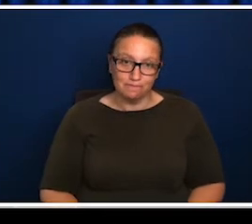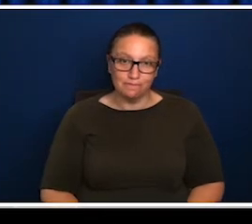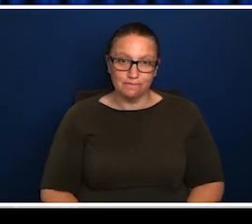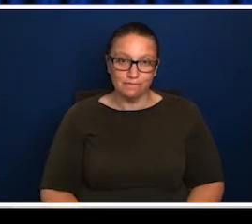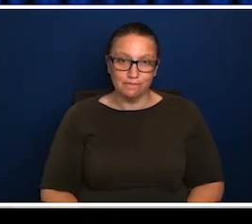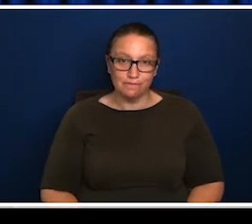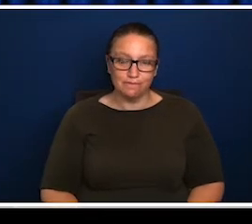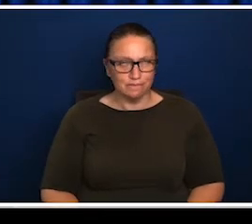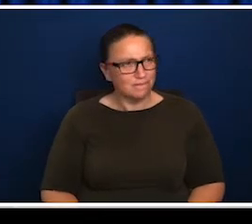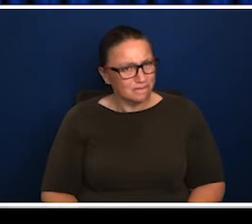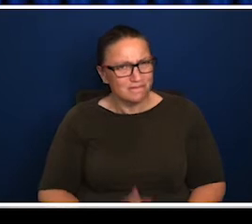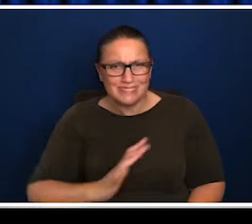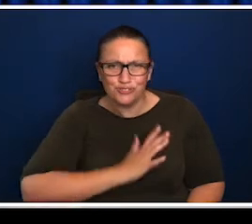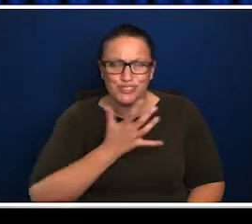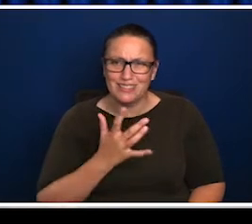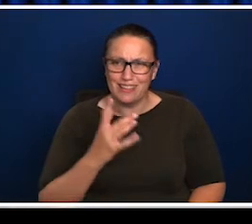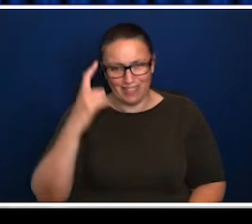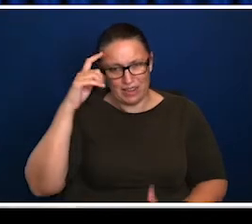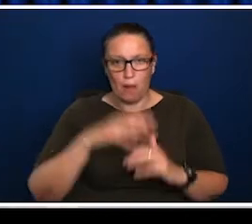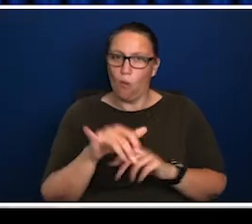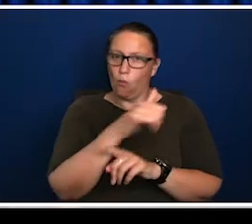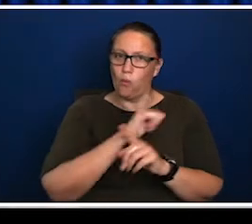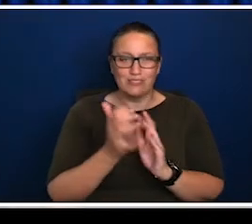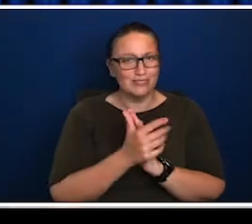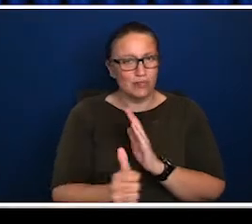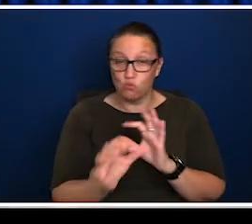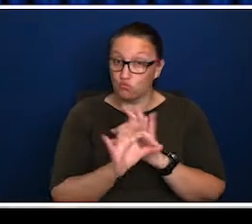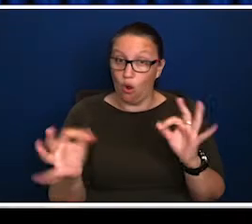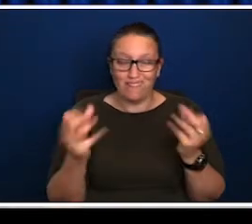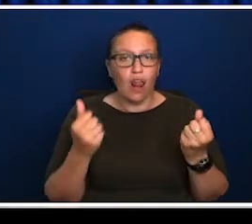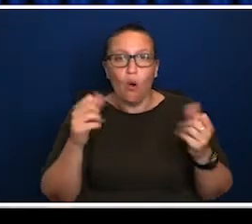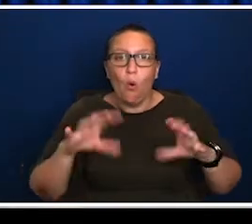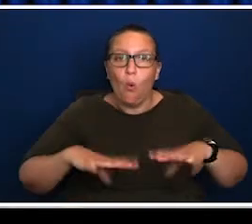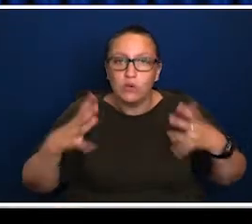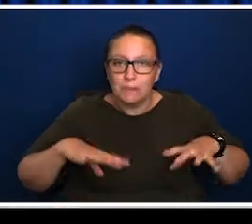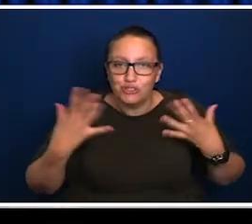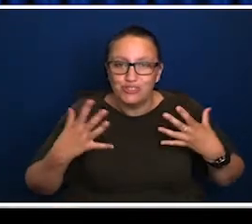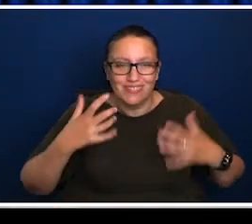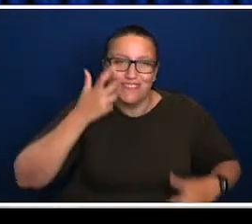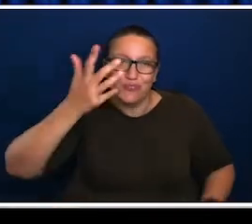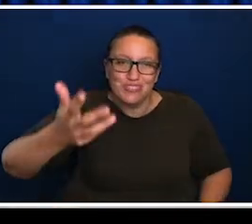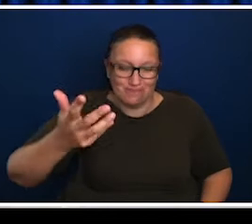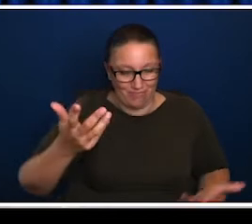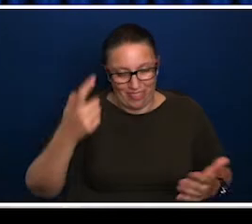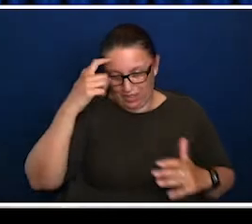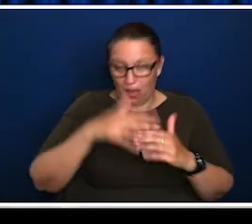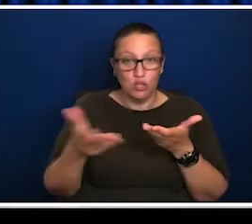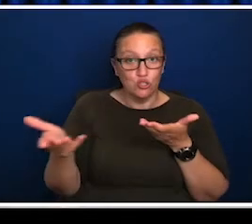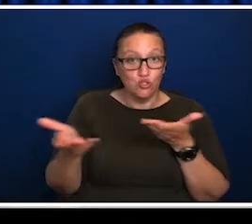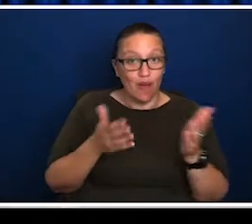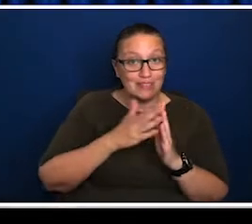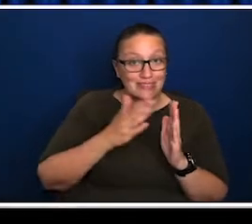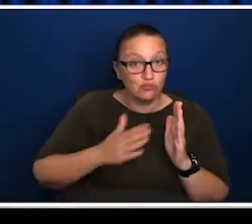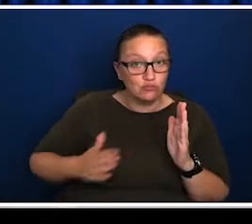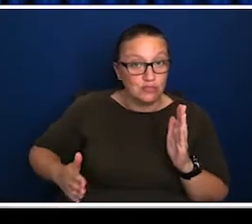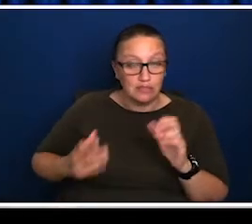really interesting when you think about, um, the kinds of skills that won't be automated in the future and thinking about the role